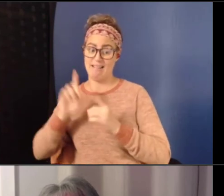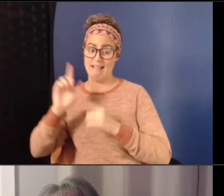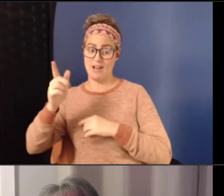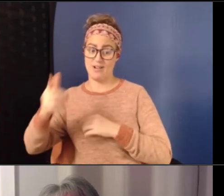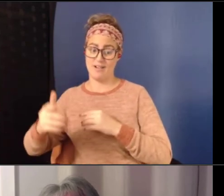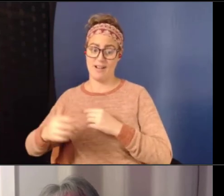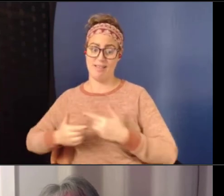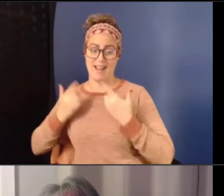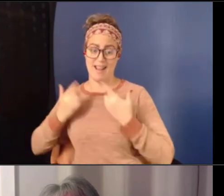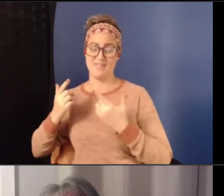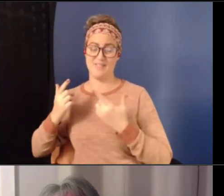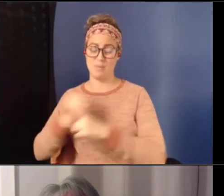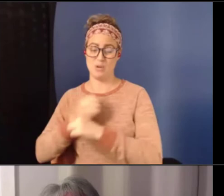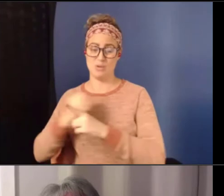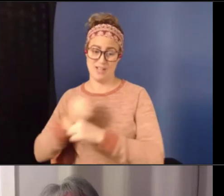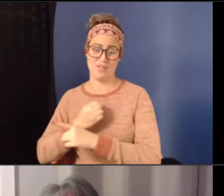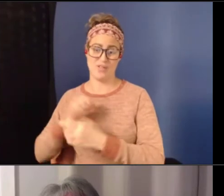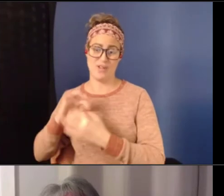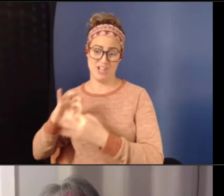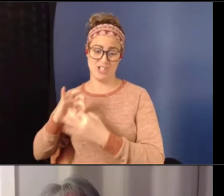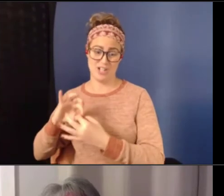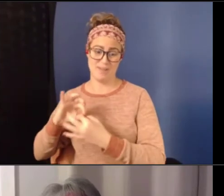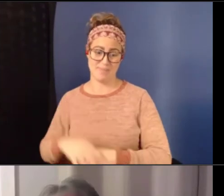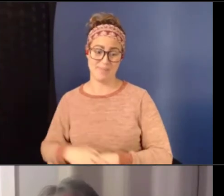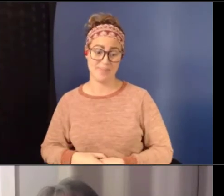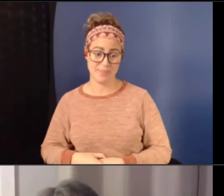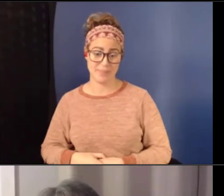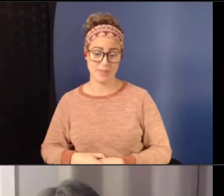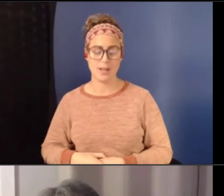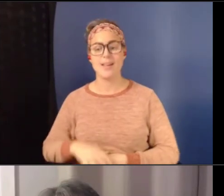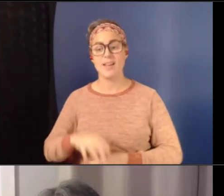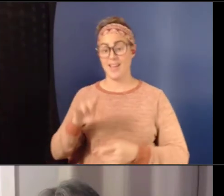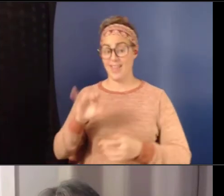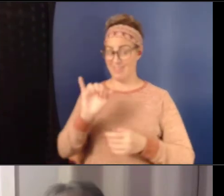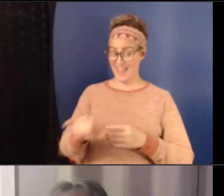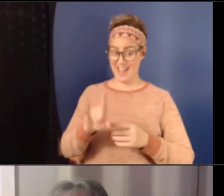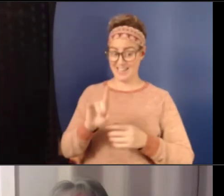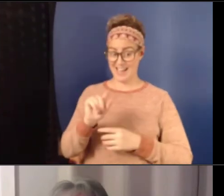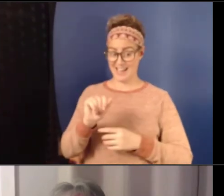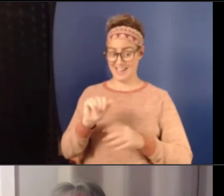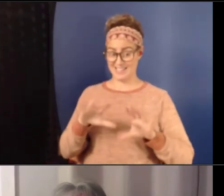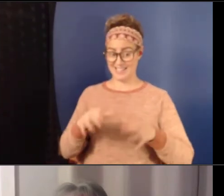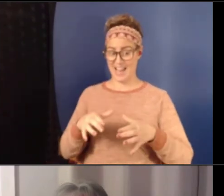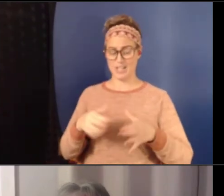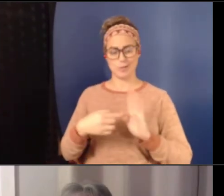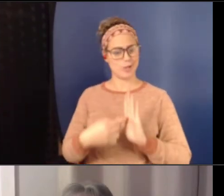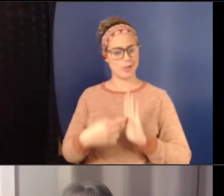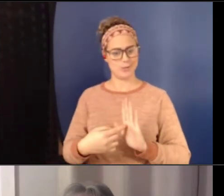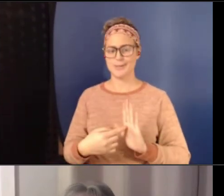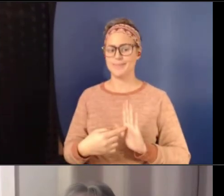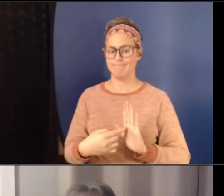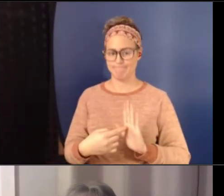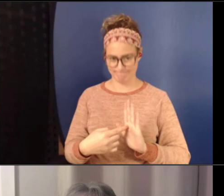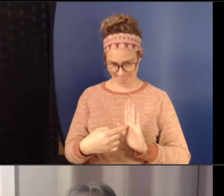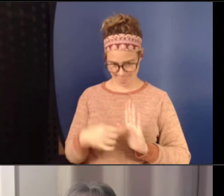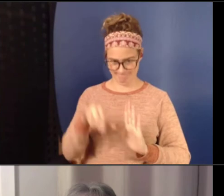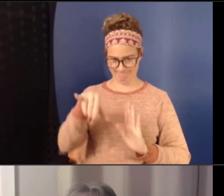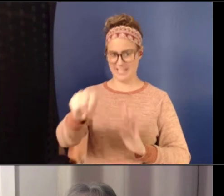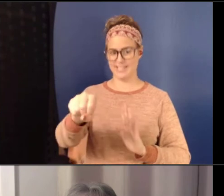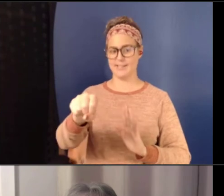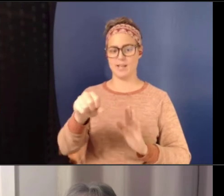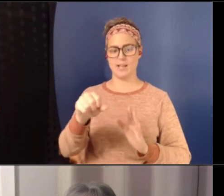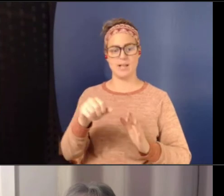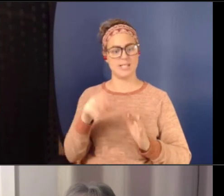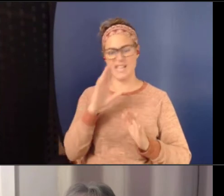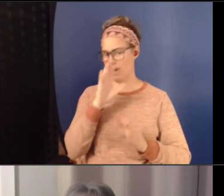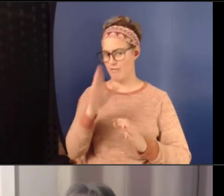Add health data, which is a large, large data set. Um, it shows this they've tracked. Yes, absolutely. So, and we are